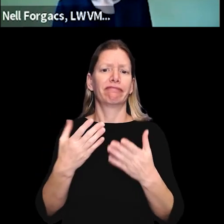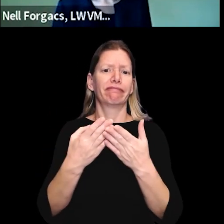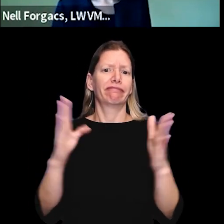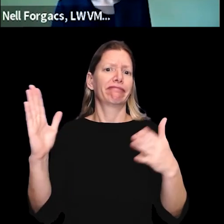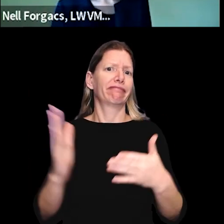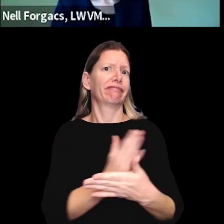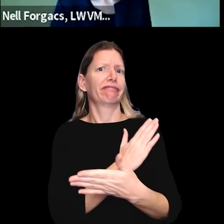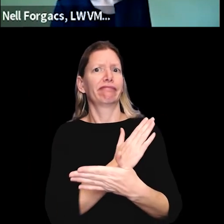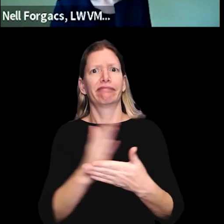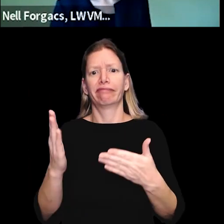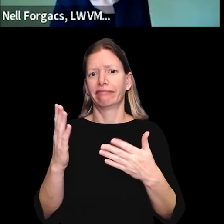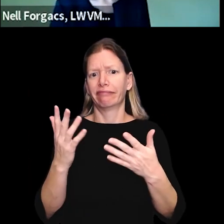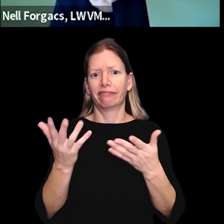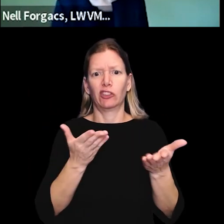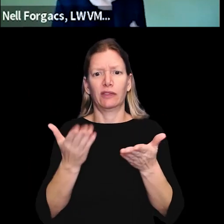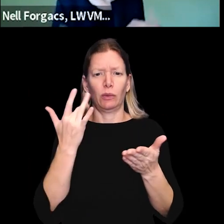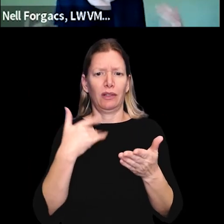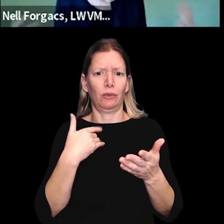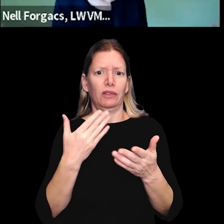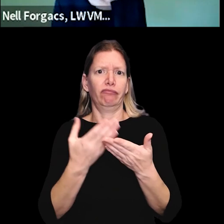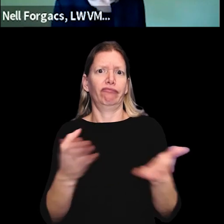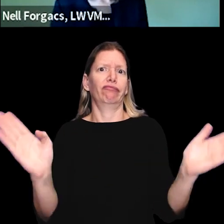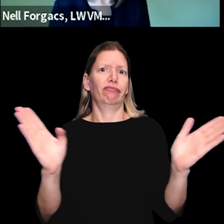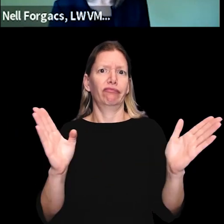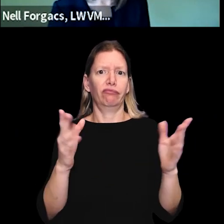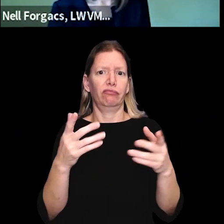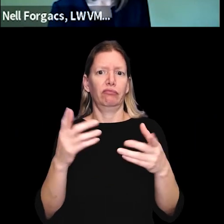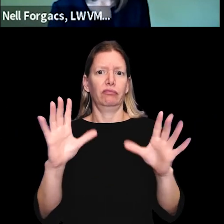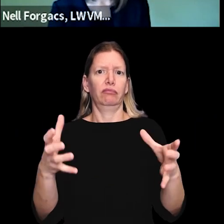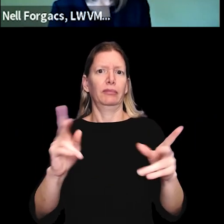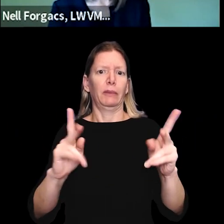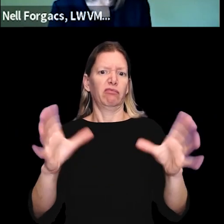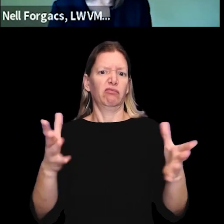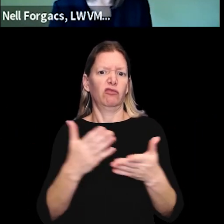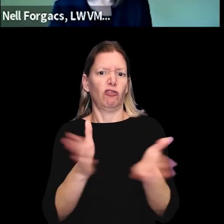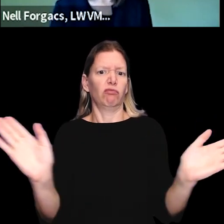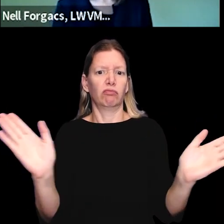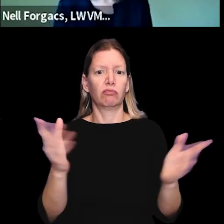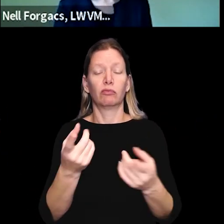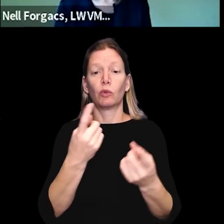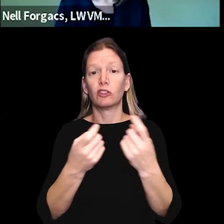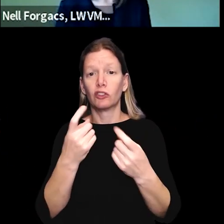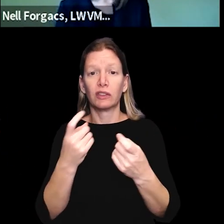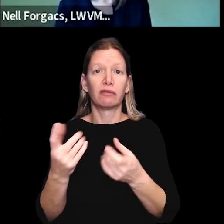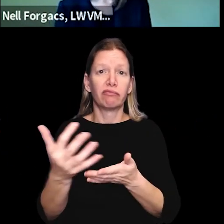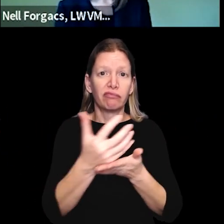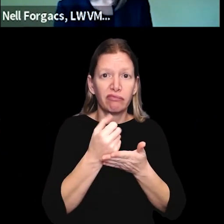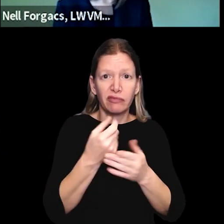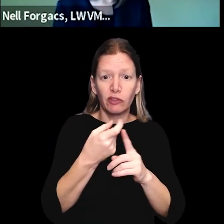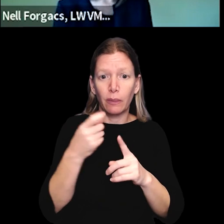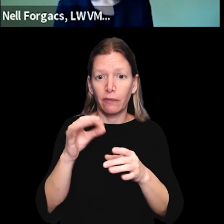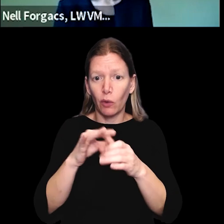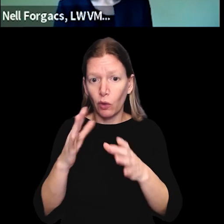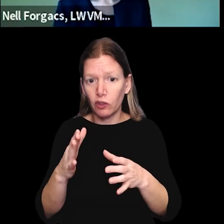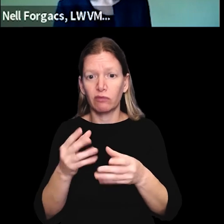be a wide range of issues because, um, we are serving the general population. questions are solicited from voters